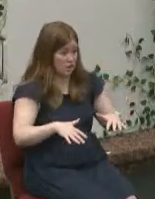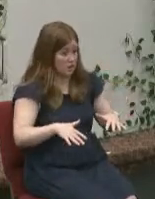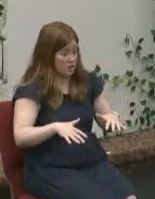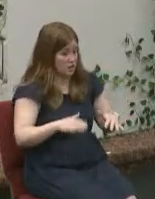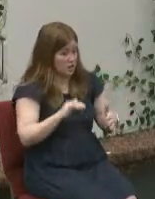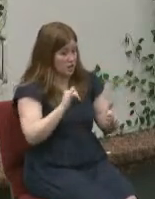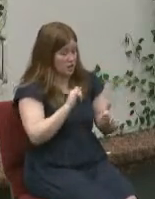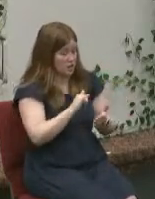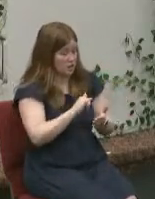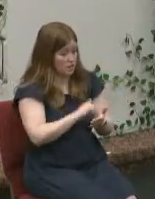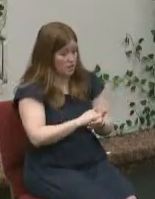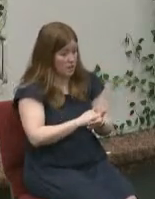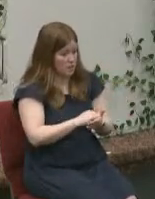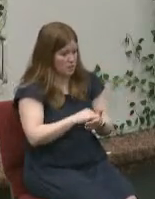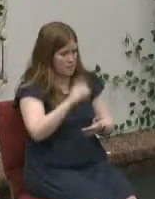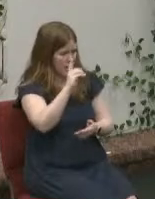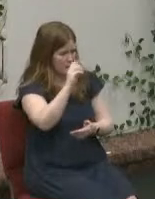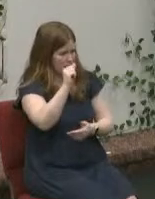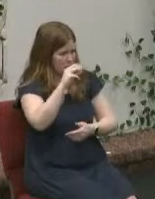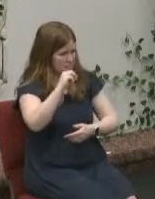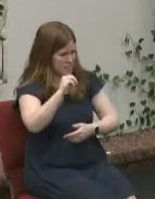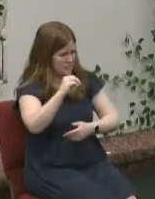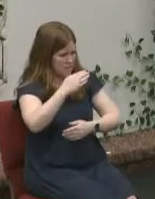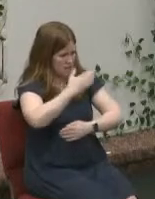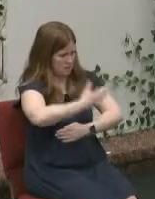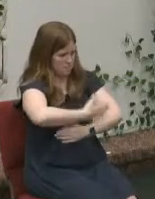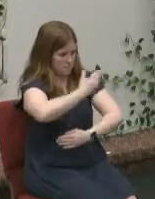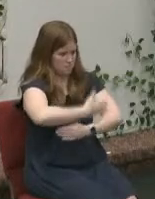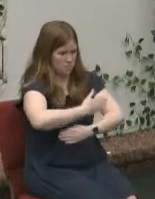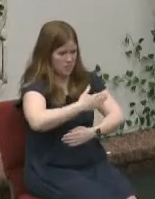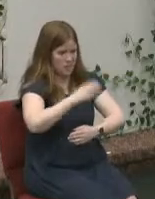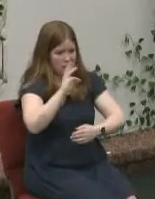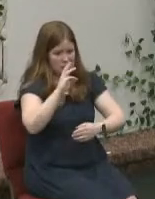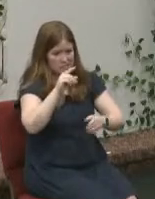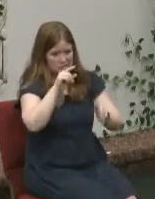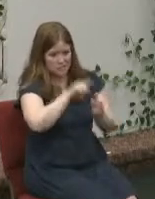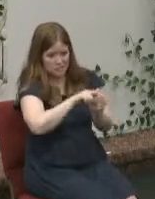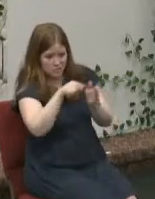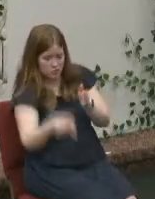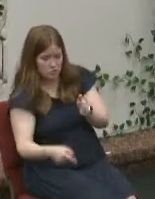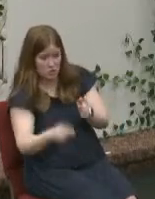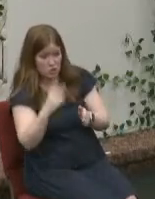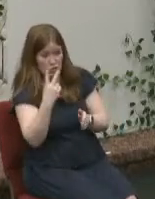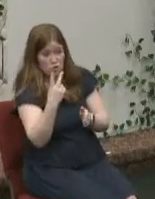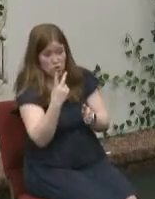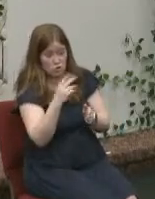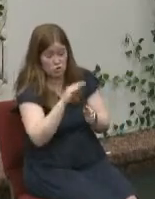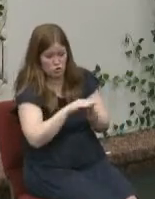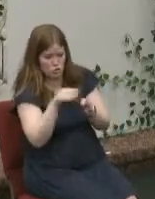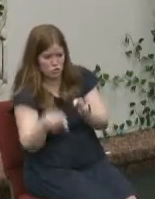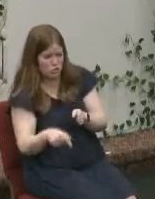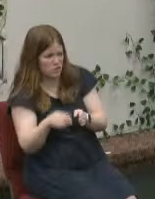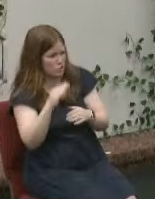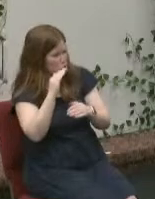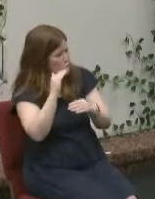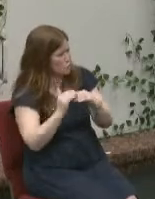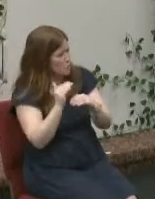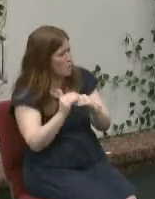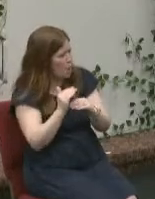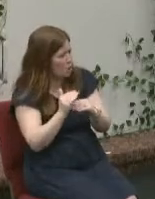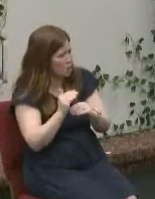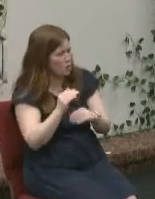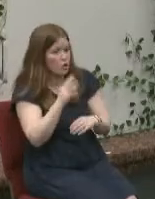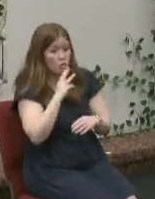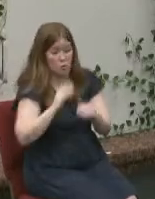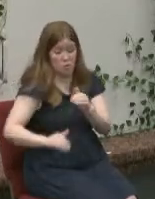should say the small dam in our town which is about a six foot drop off was only about two foot drop off because the water had risen so high and